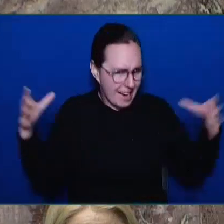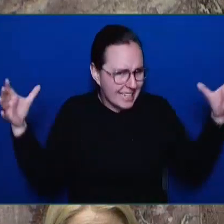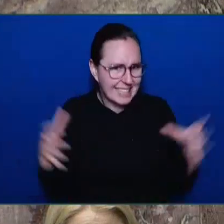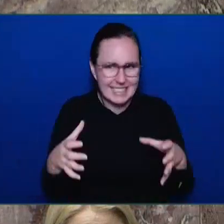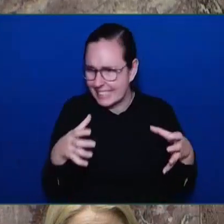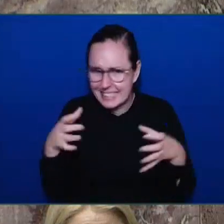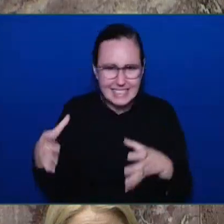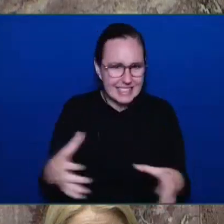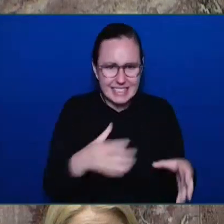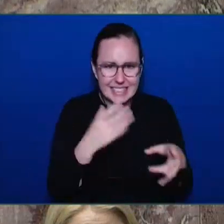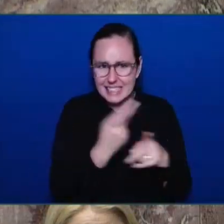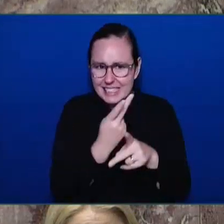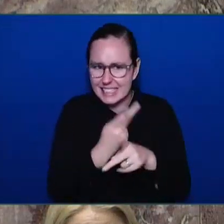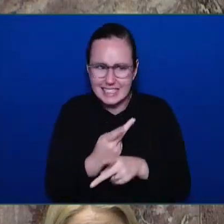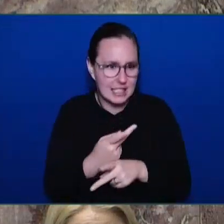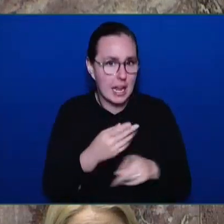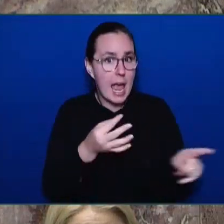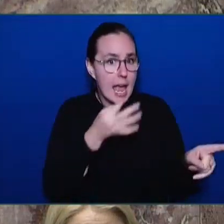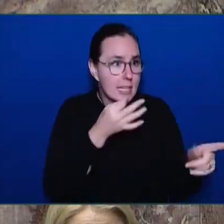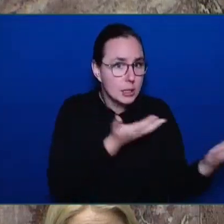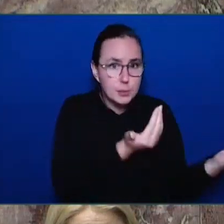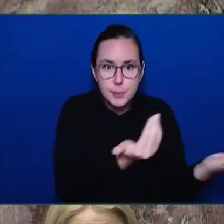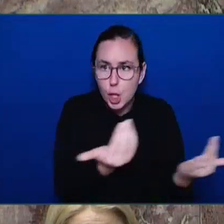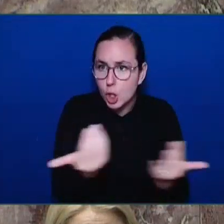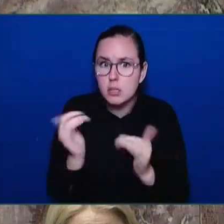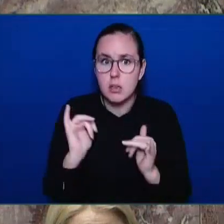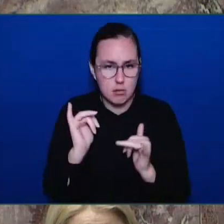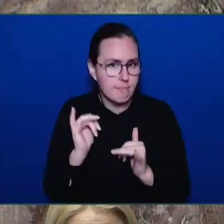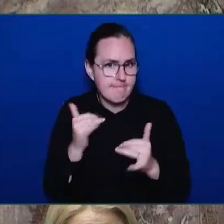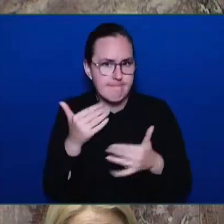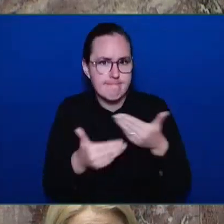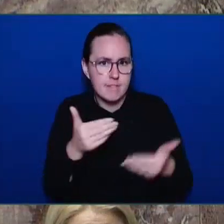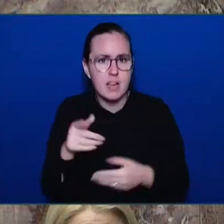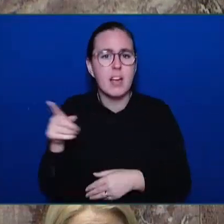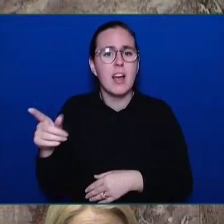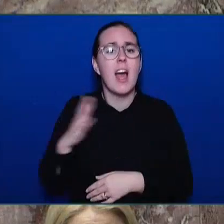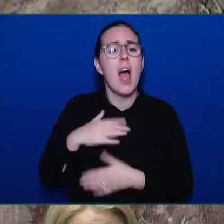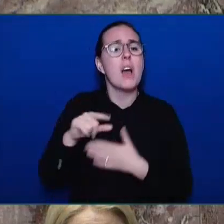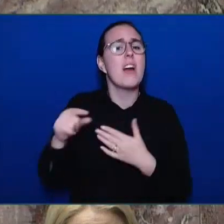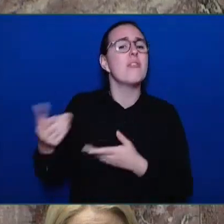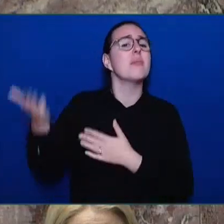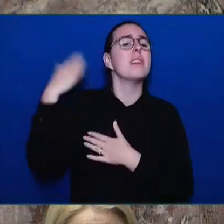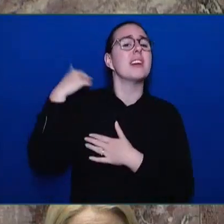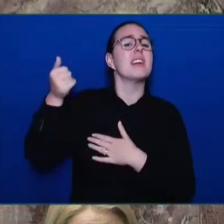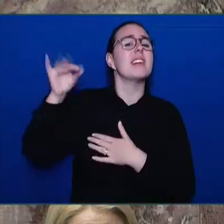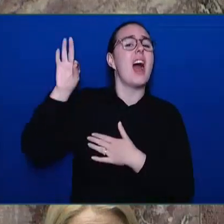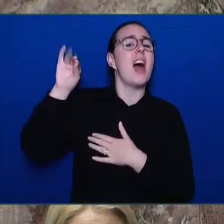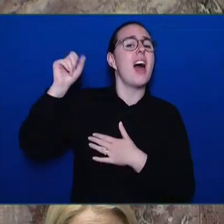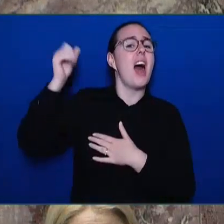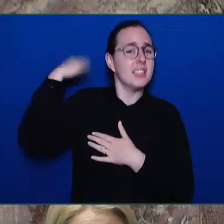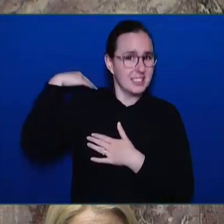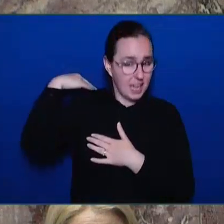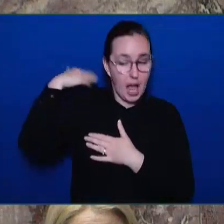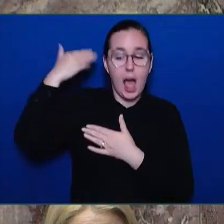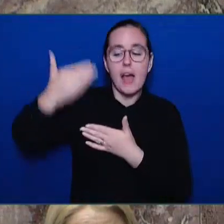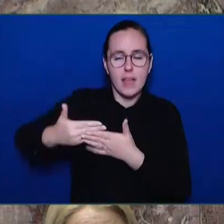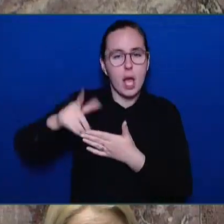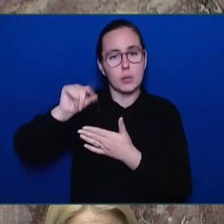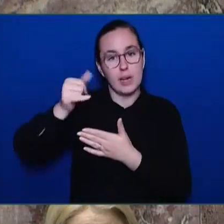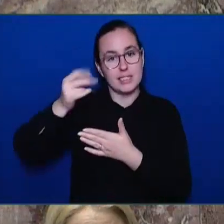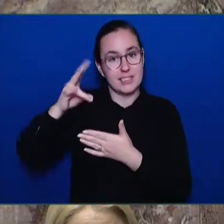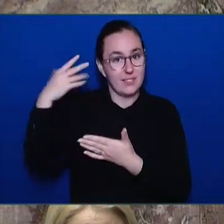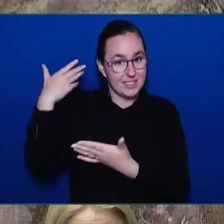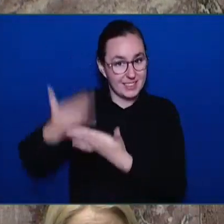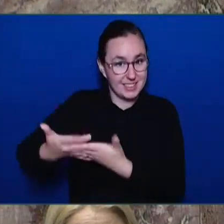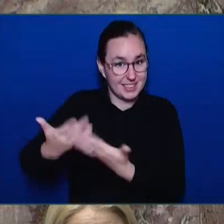our government did in the 90s on this file, the work that we have done from 2017 is informed by experts. It's informed by the